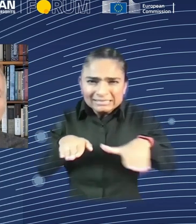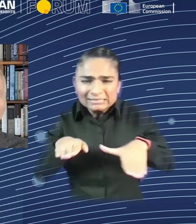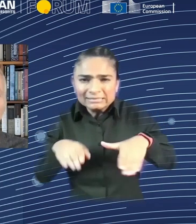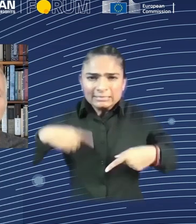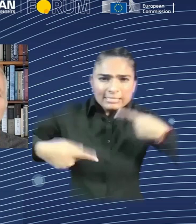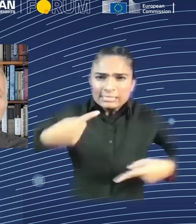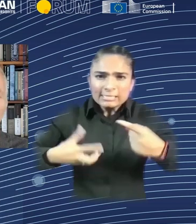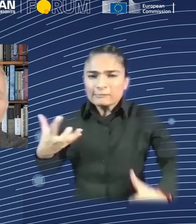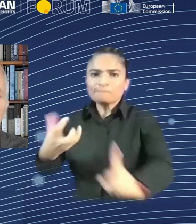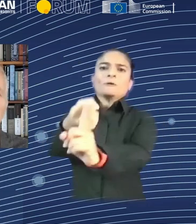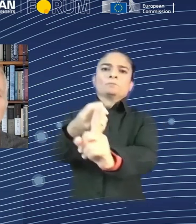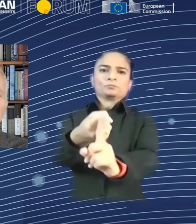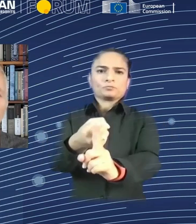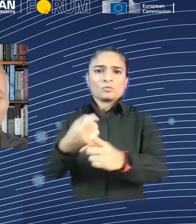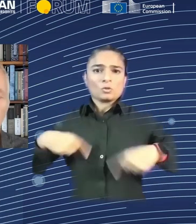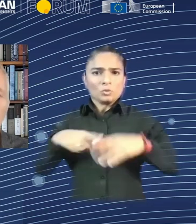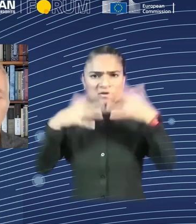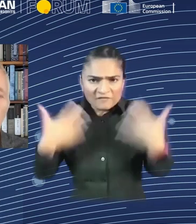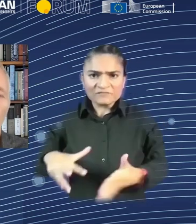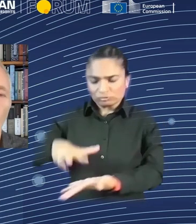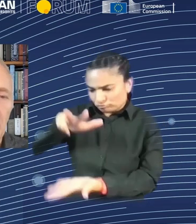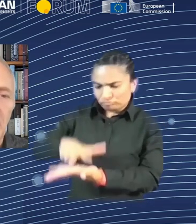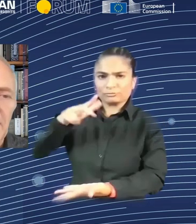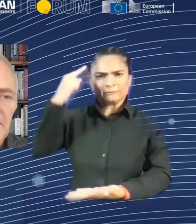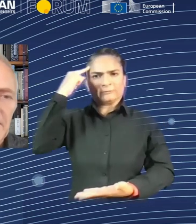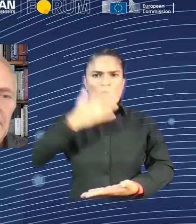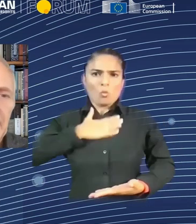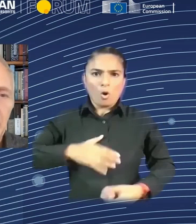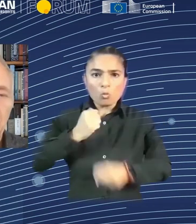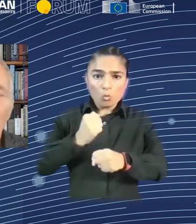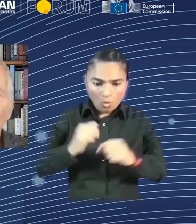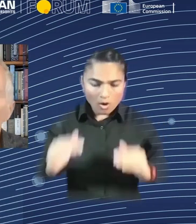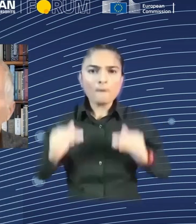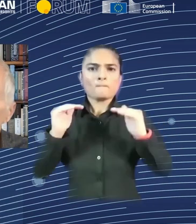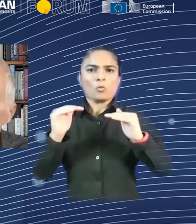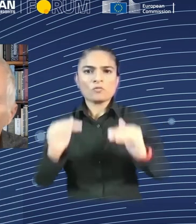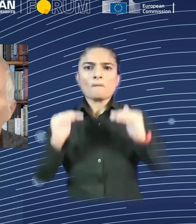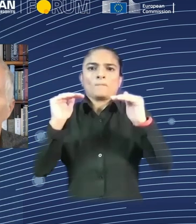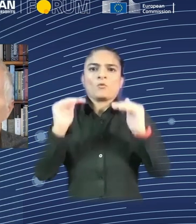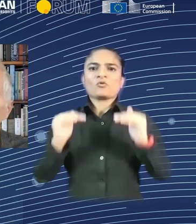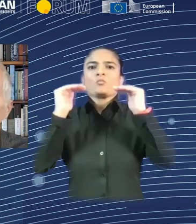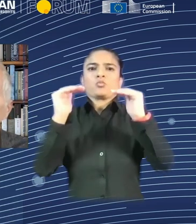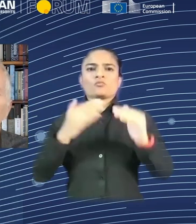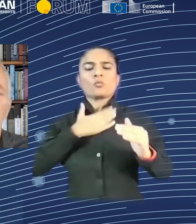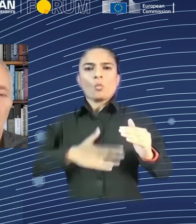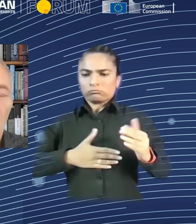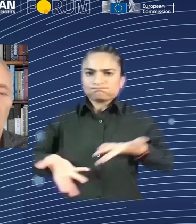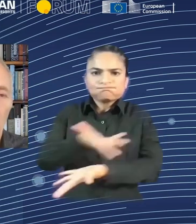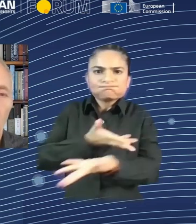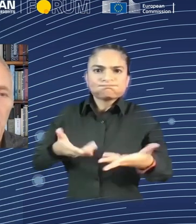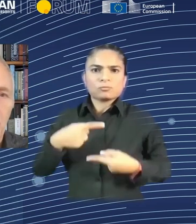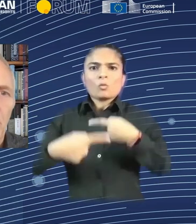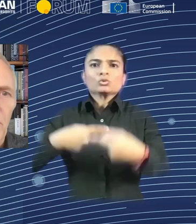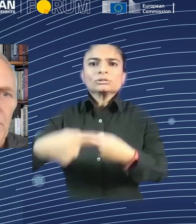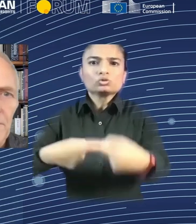the proceeds of productivity more widely. And that change is a long,